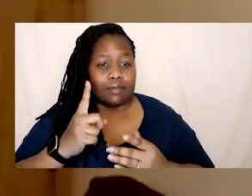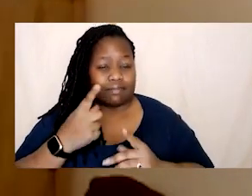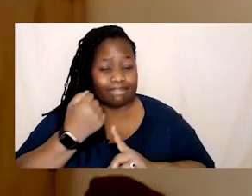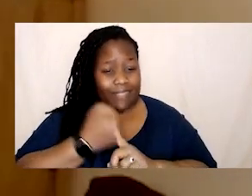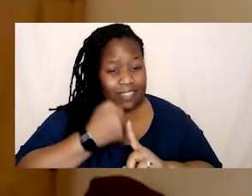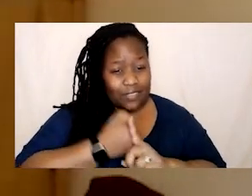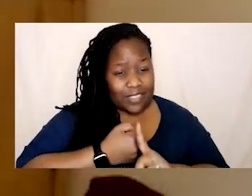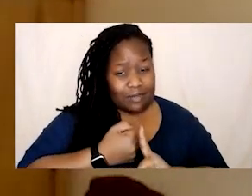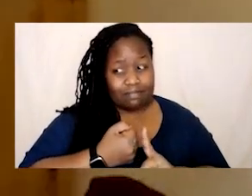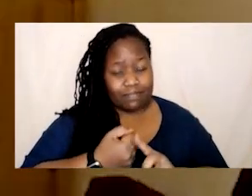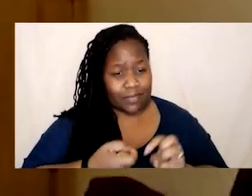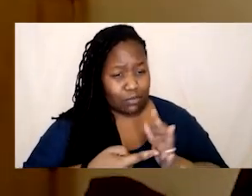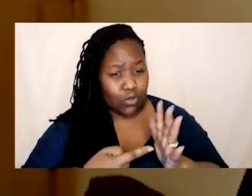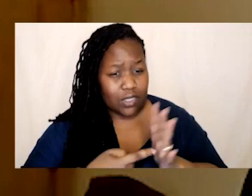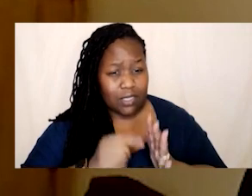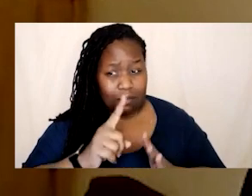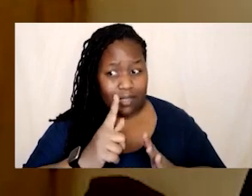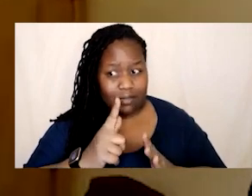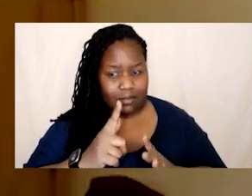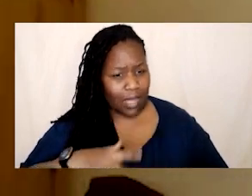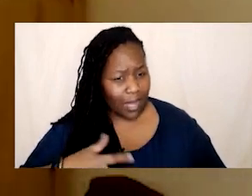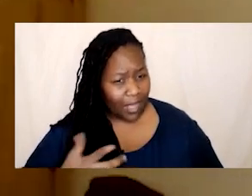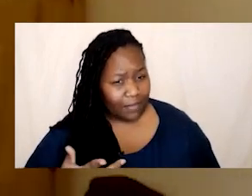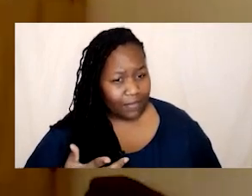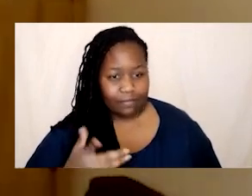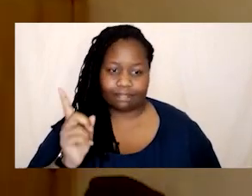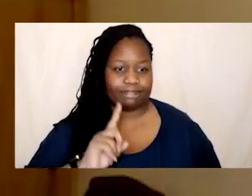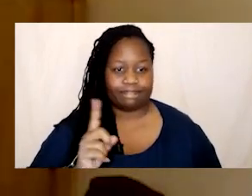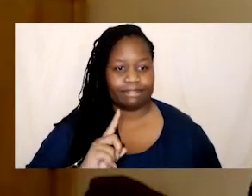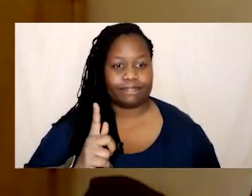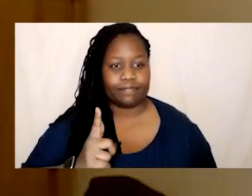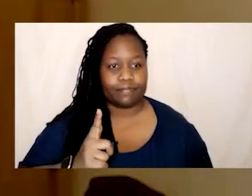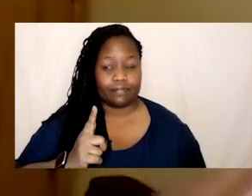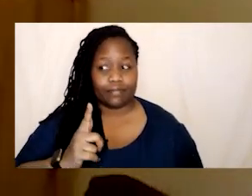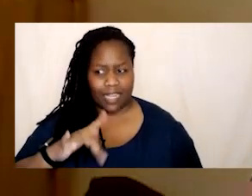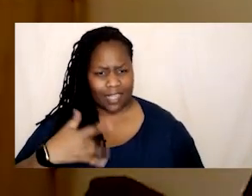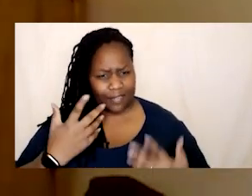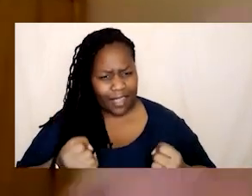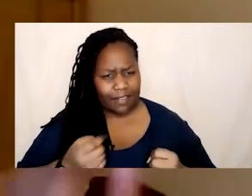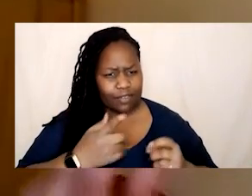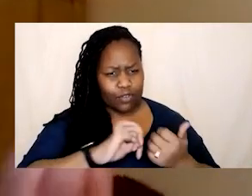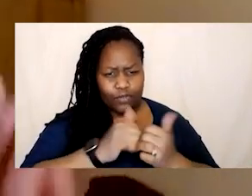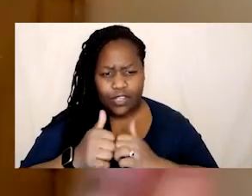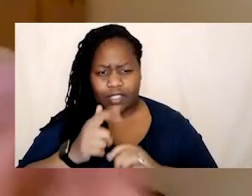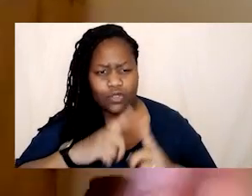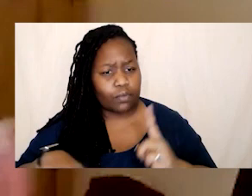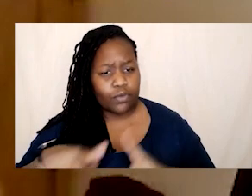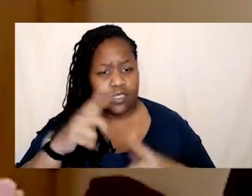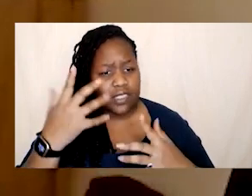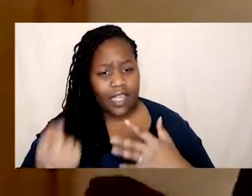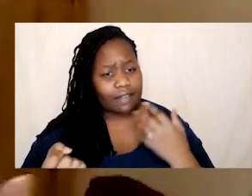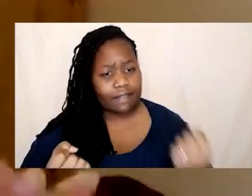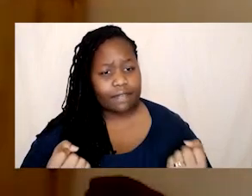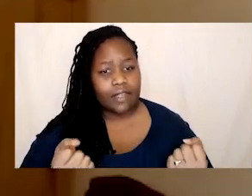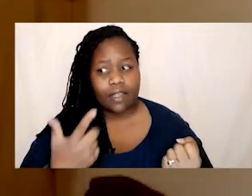important but like it's not it's not my life you know like i have a life like i've got friends i've got community like i do things like yeah